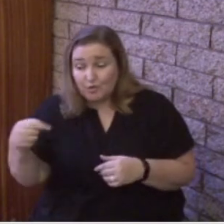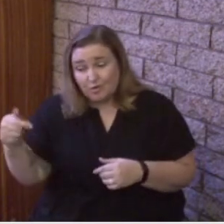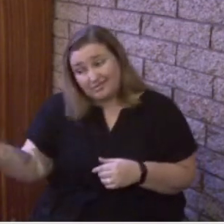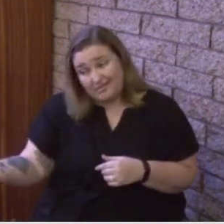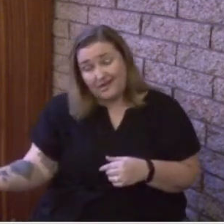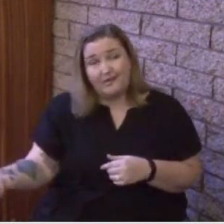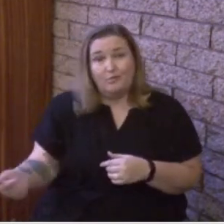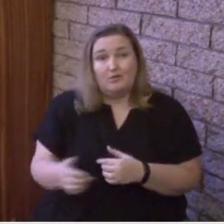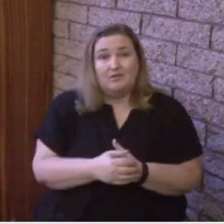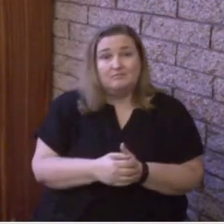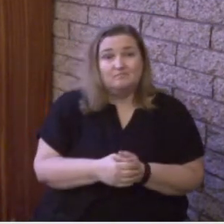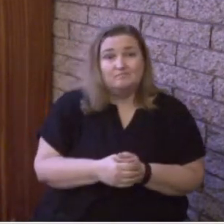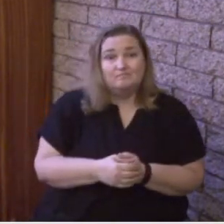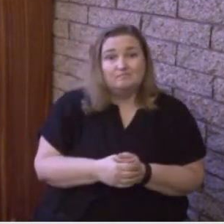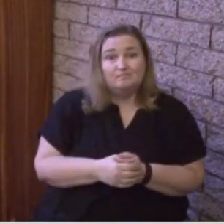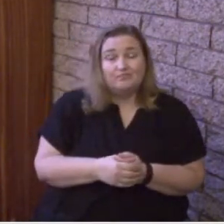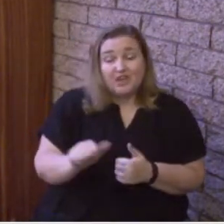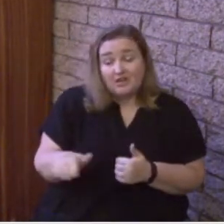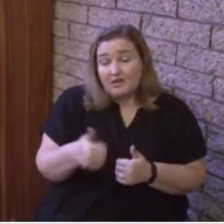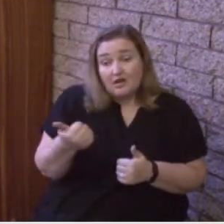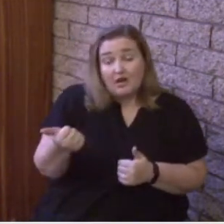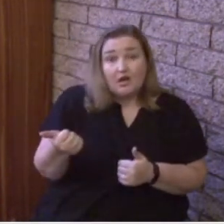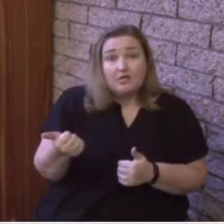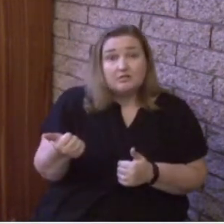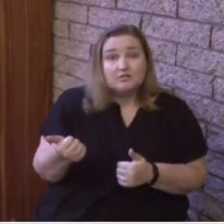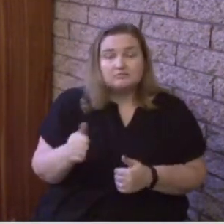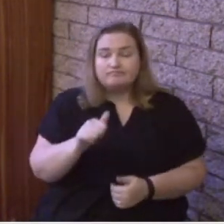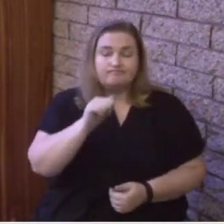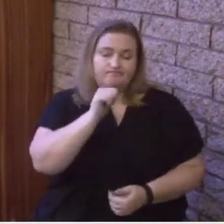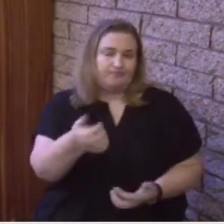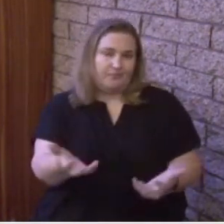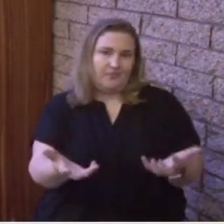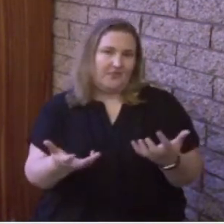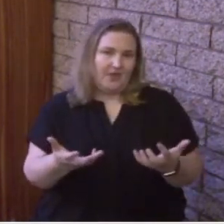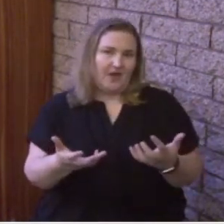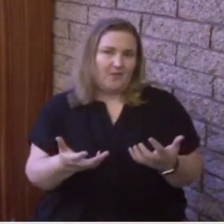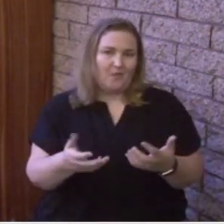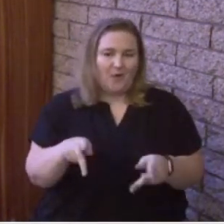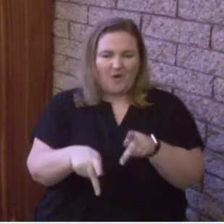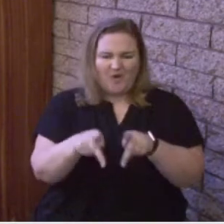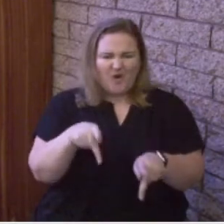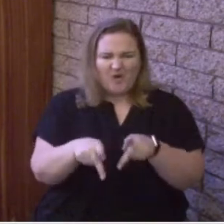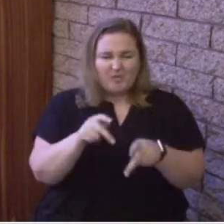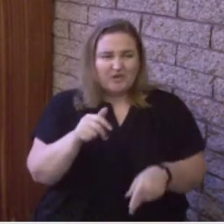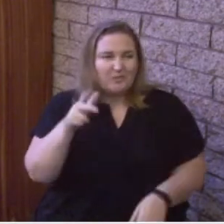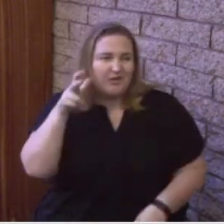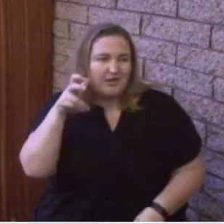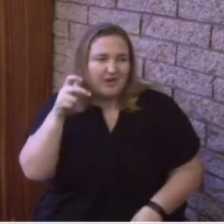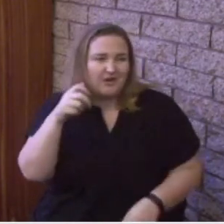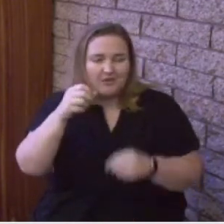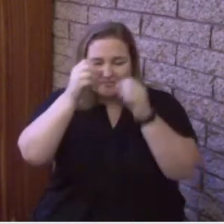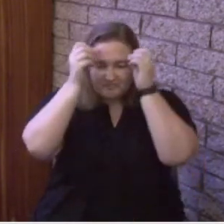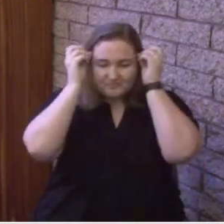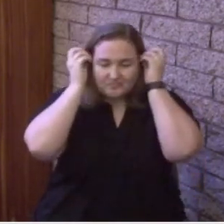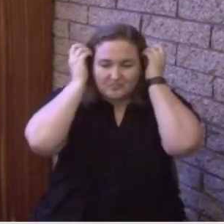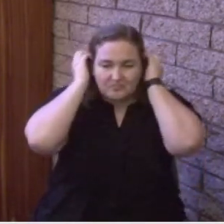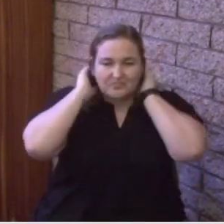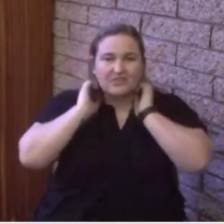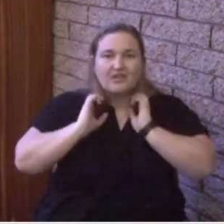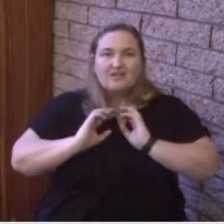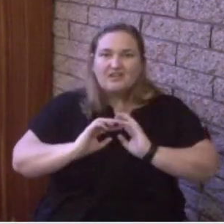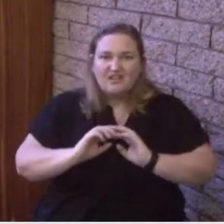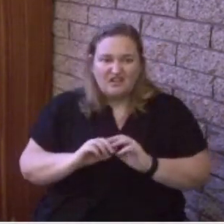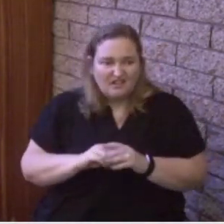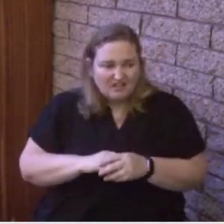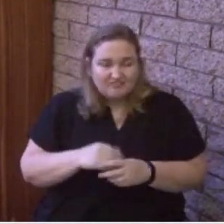The others who didn't want this to be getting out, they accused all these people of being crazy and even being